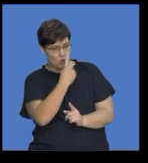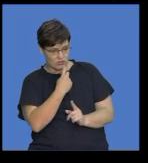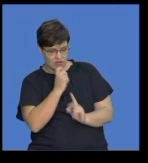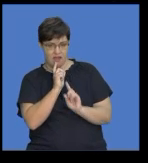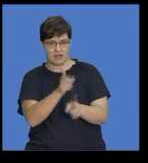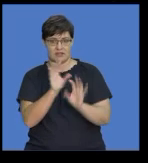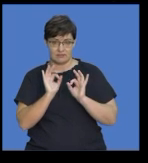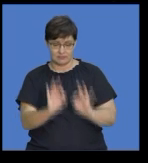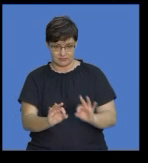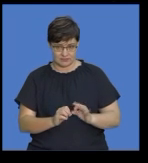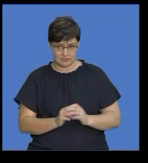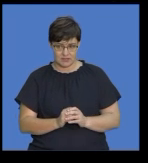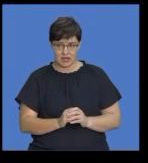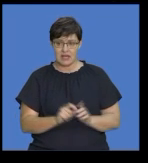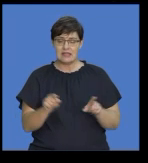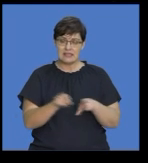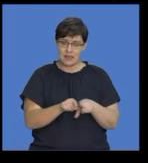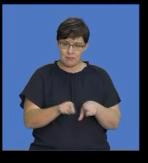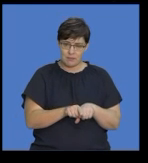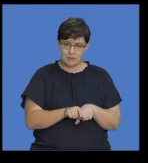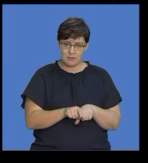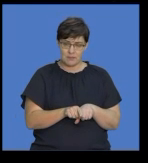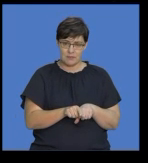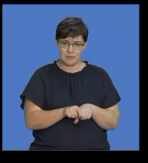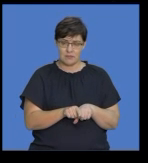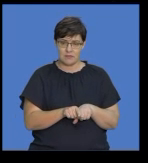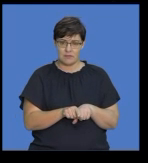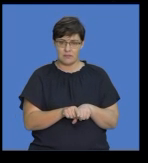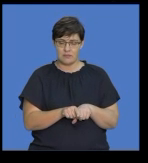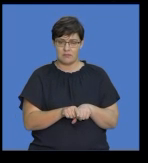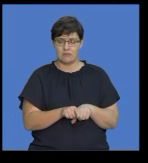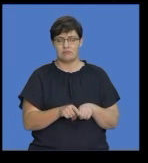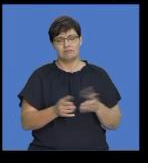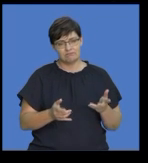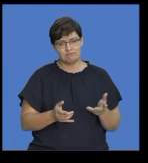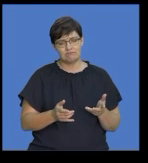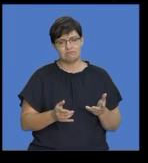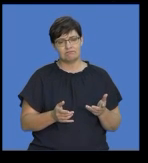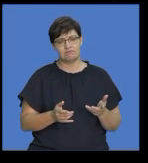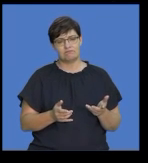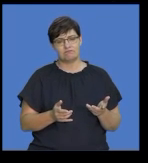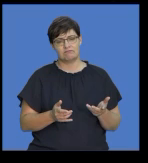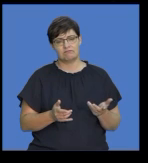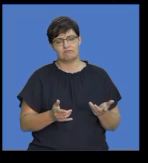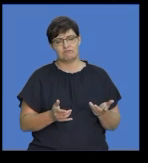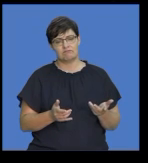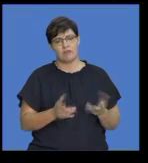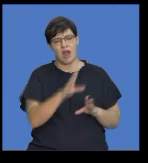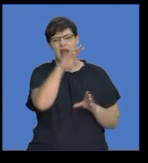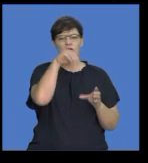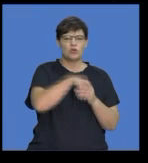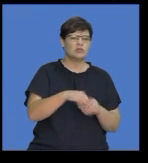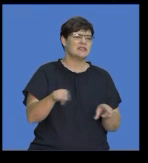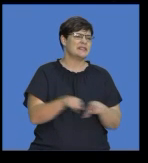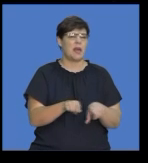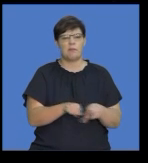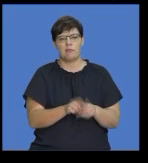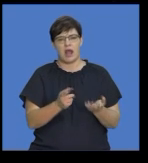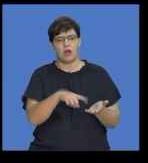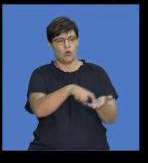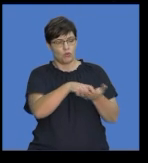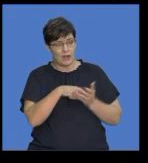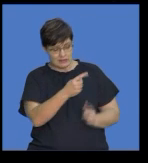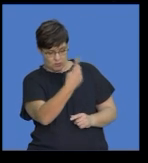must make sure that we focus on and include things that are requested by the actual question.